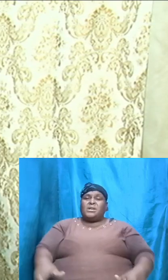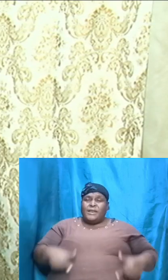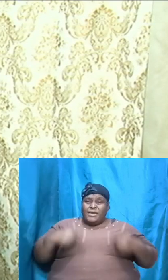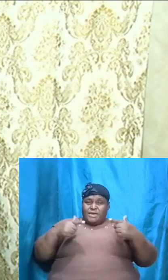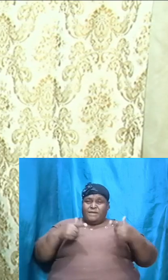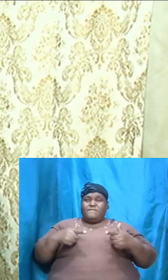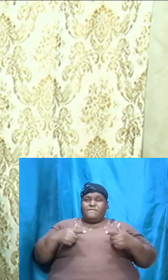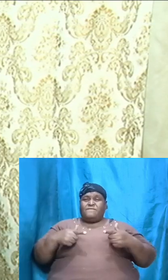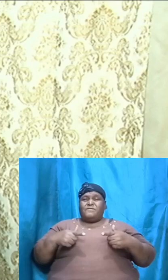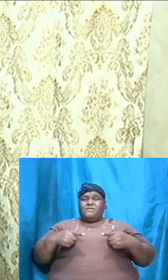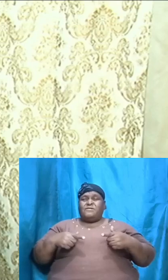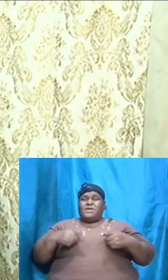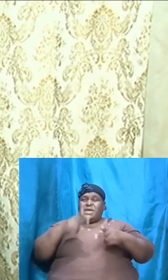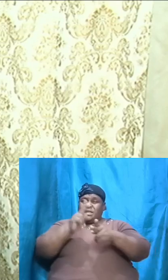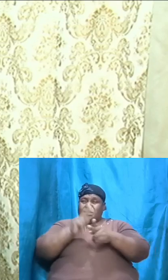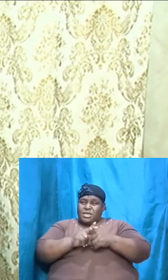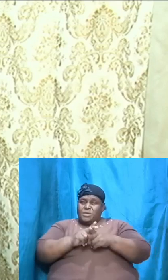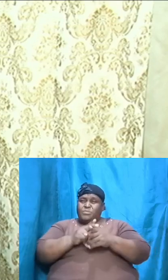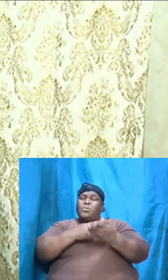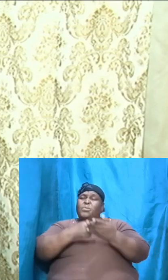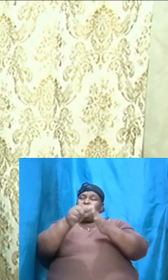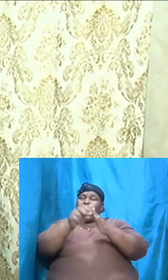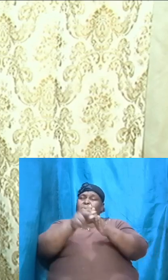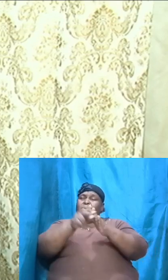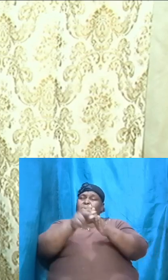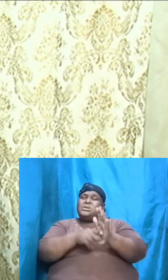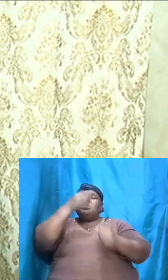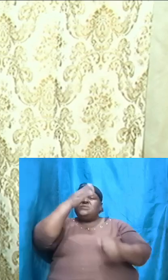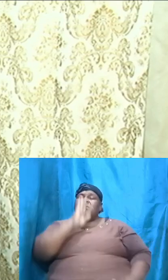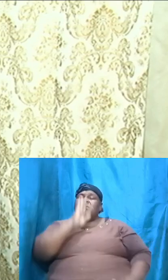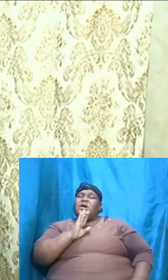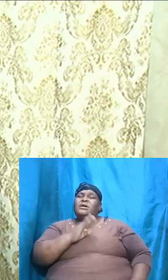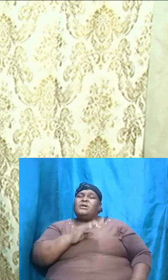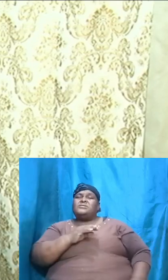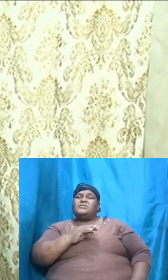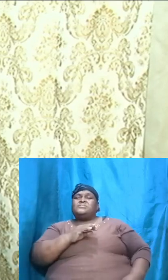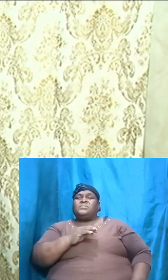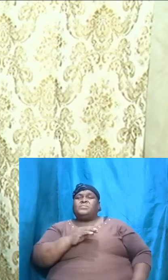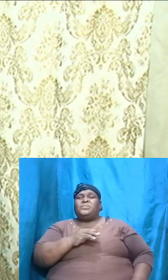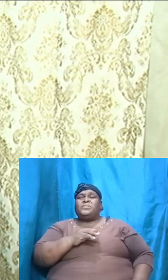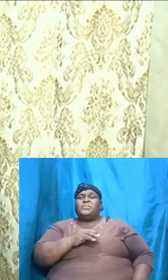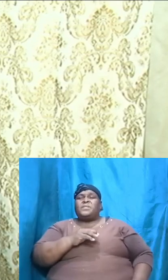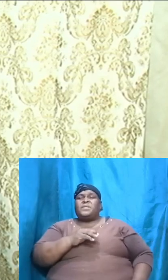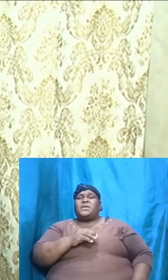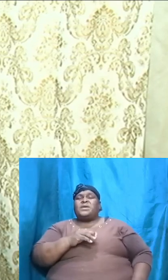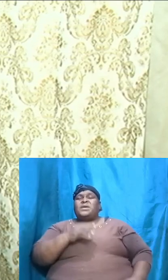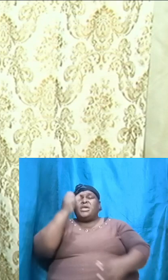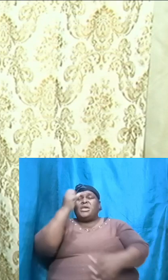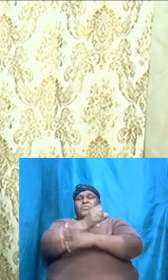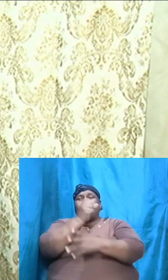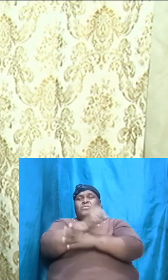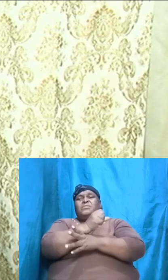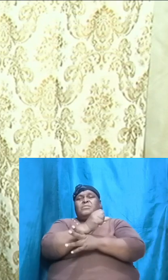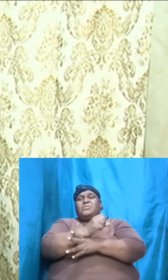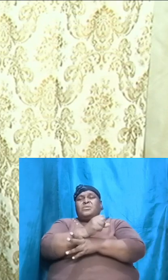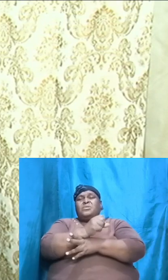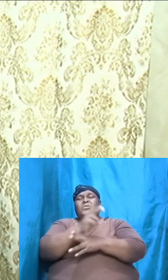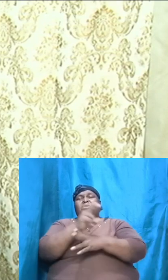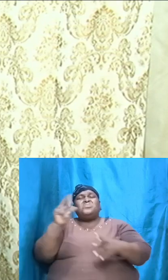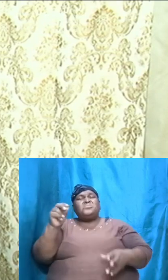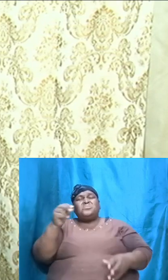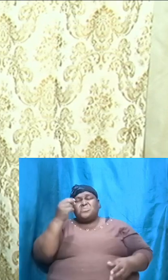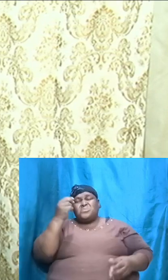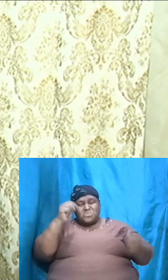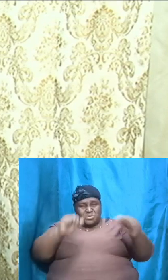our integrity with God so Abraham had no doubt a background and an understanding of